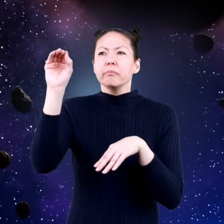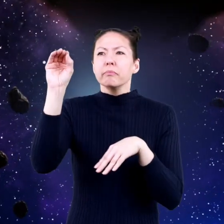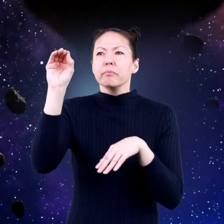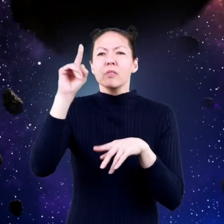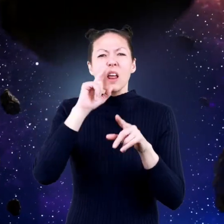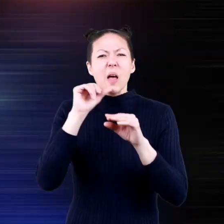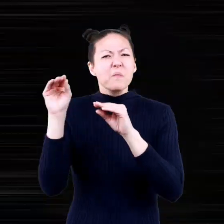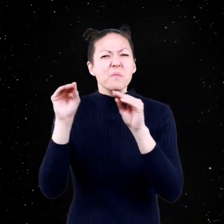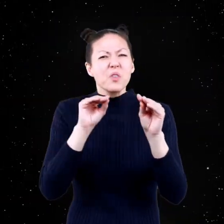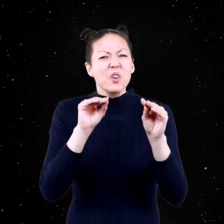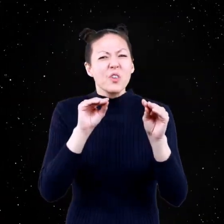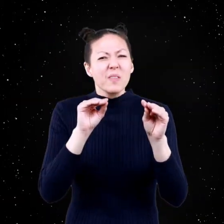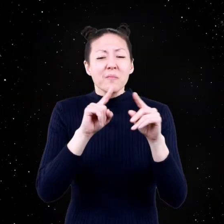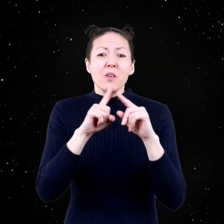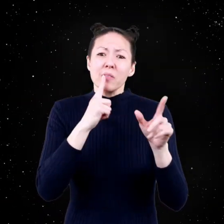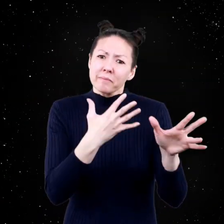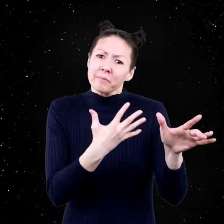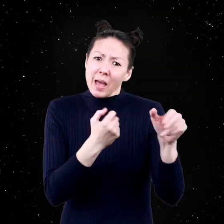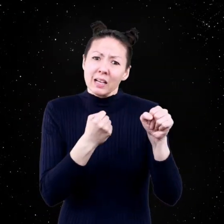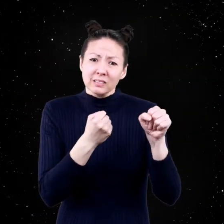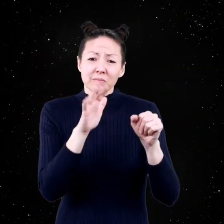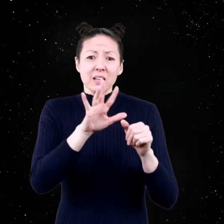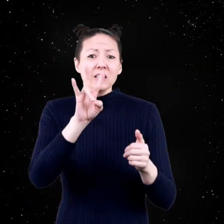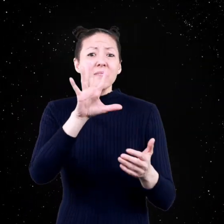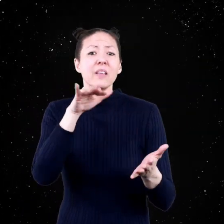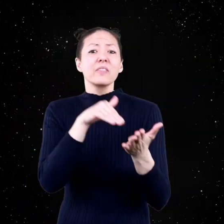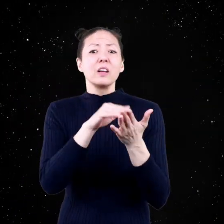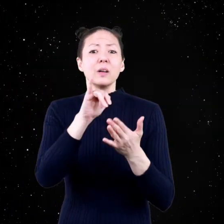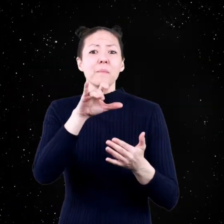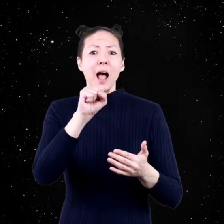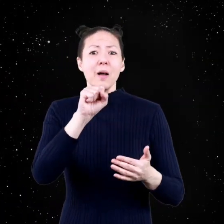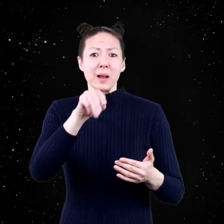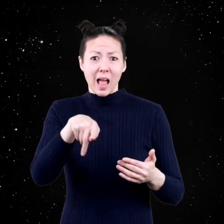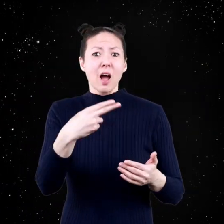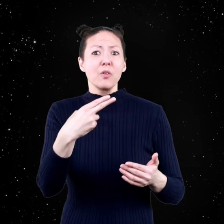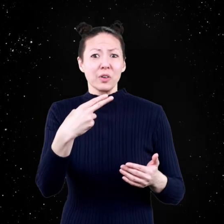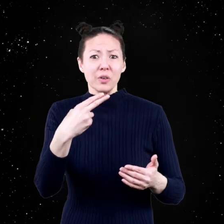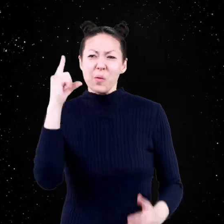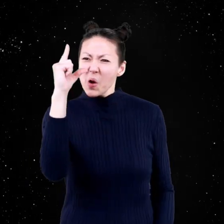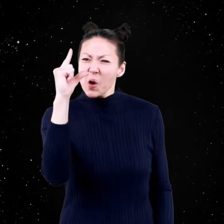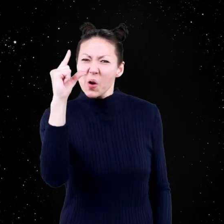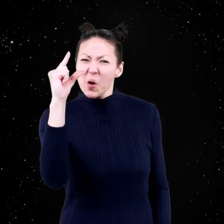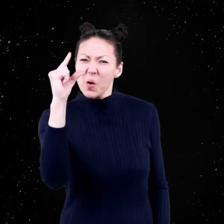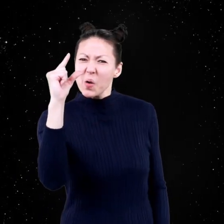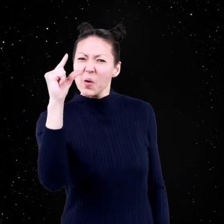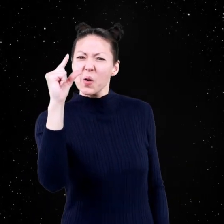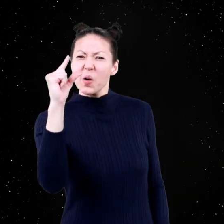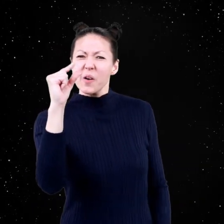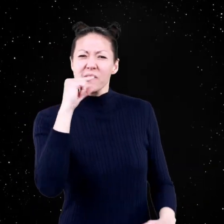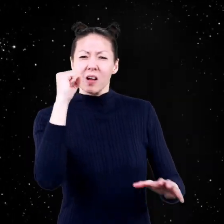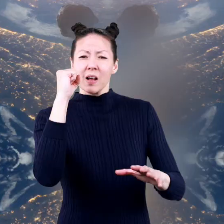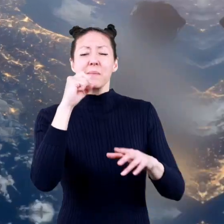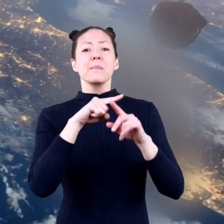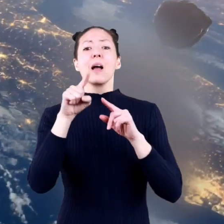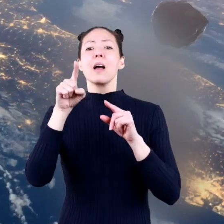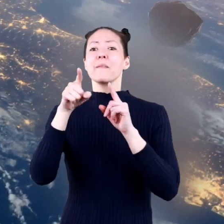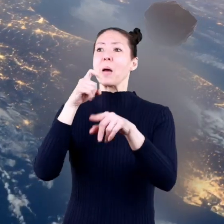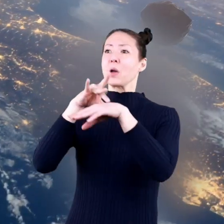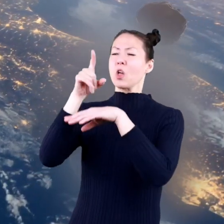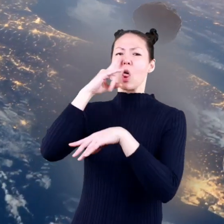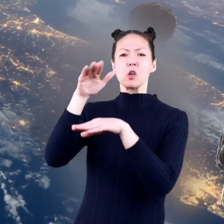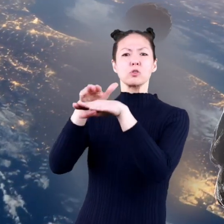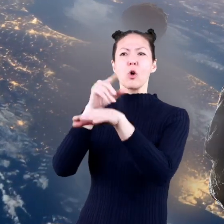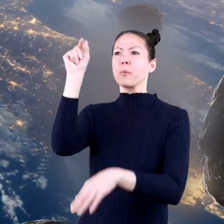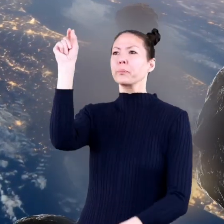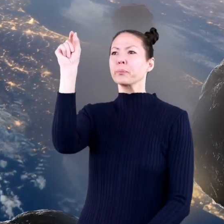motionless to us. Even an asteroid moving over 75,000 miles per hour looks like it is moving